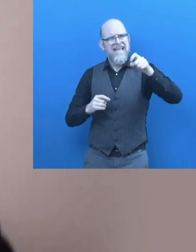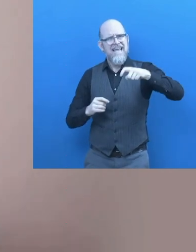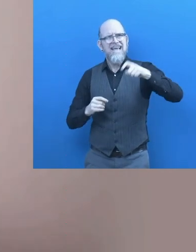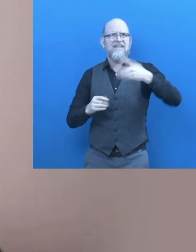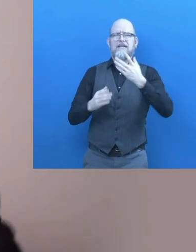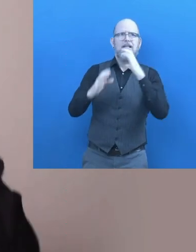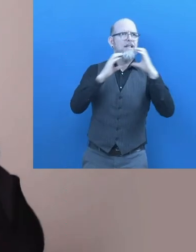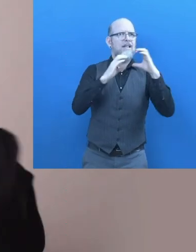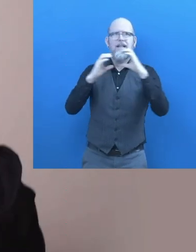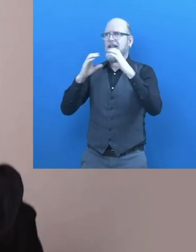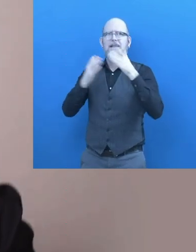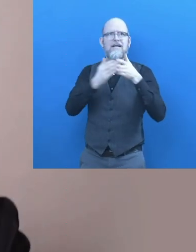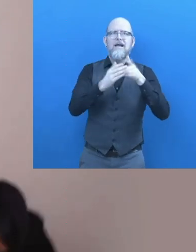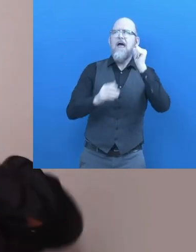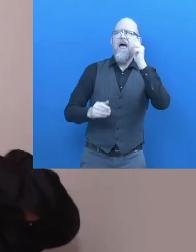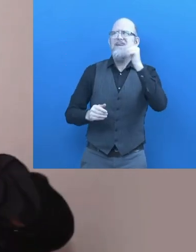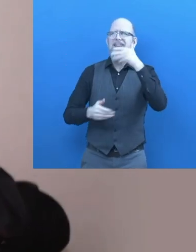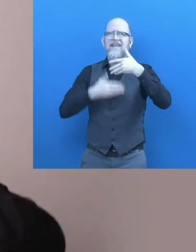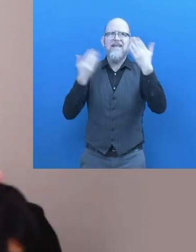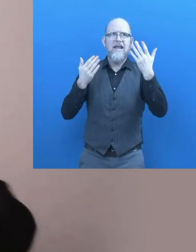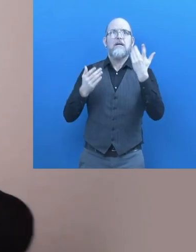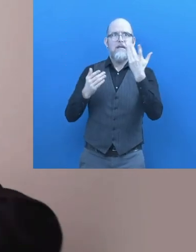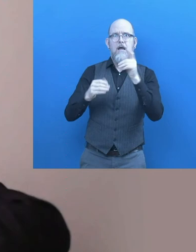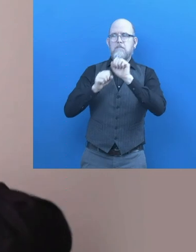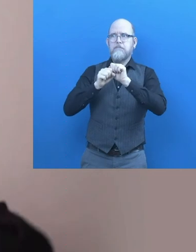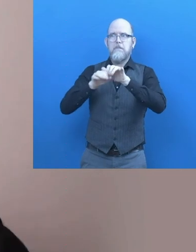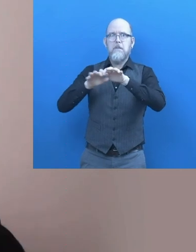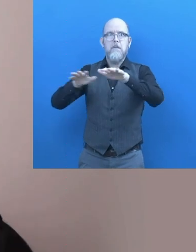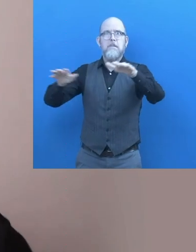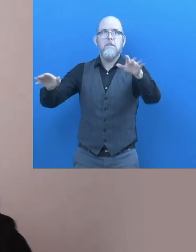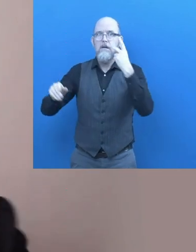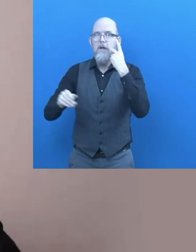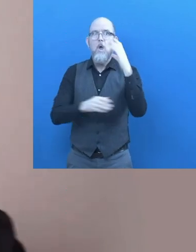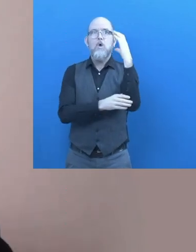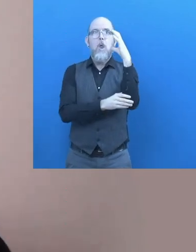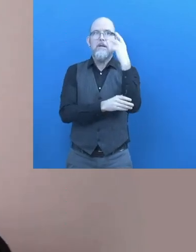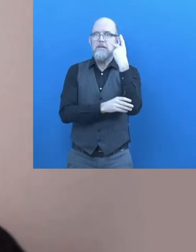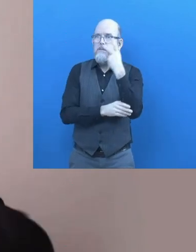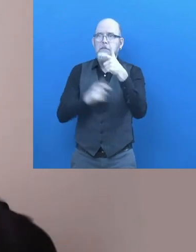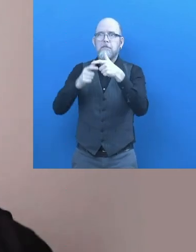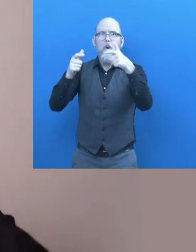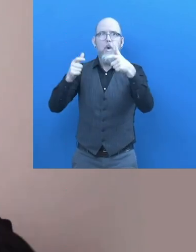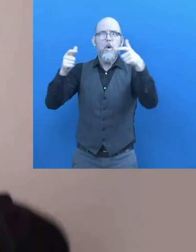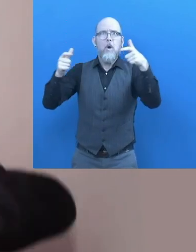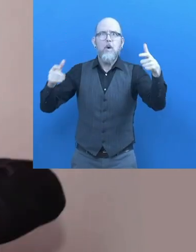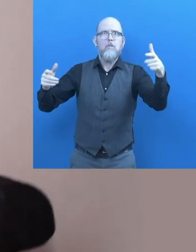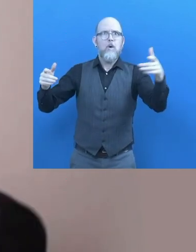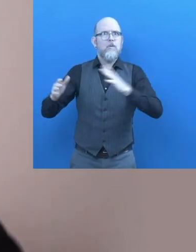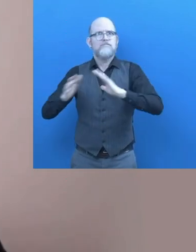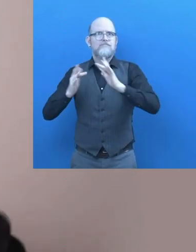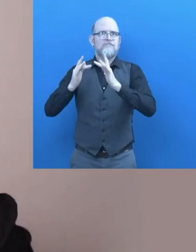It was created by the great need for communication of deaf people in all areas of daily life.